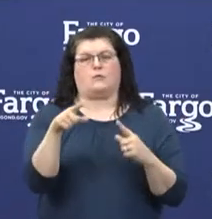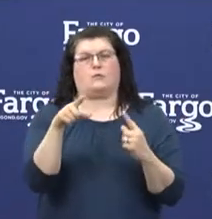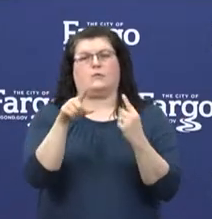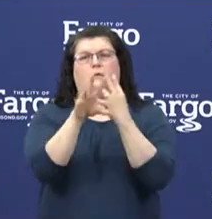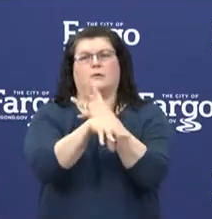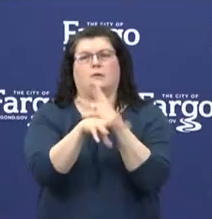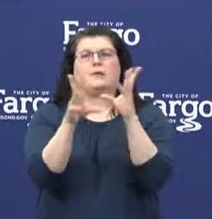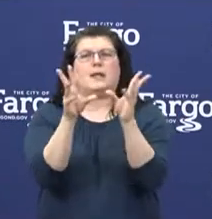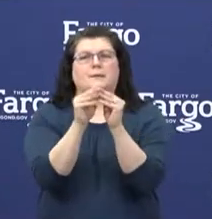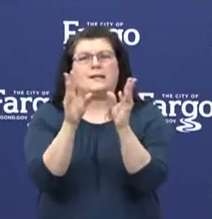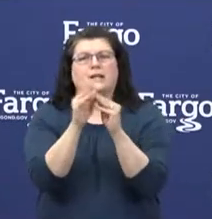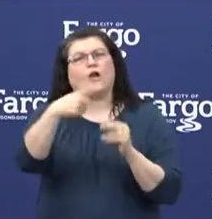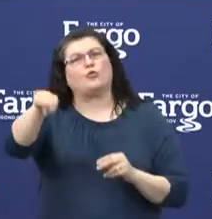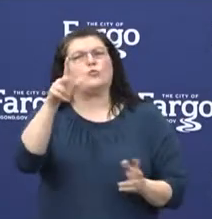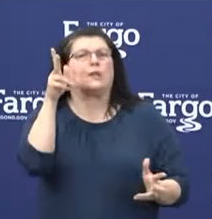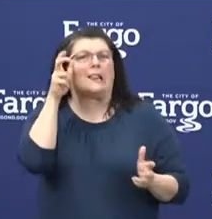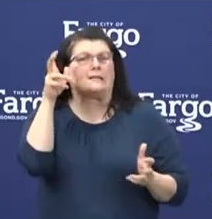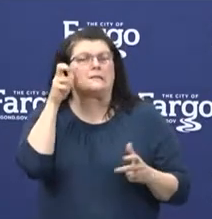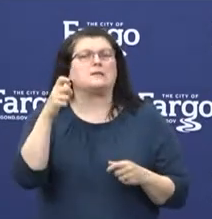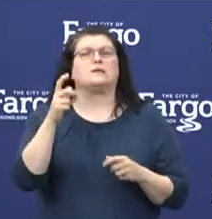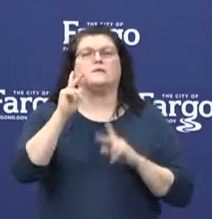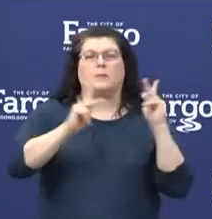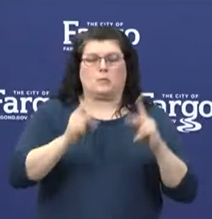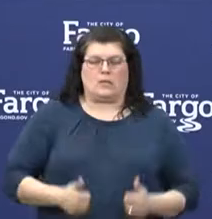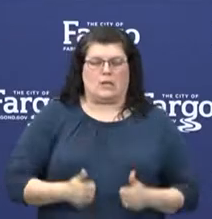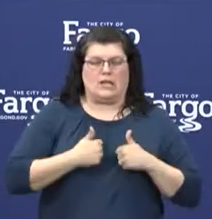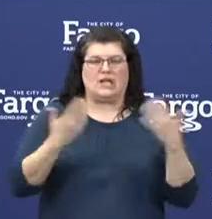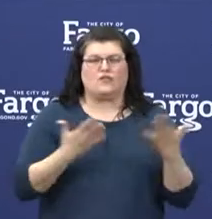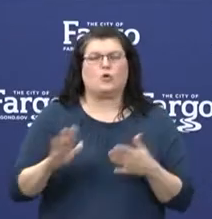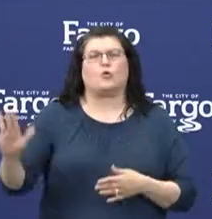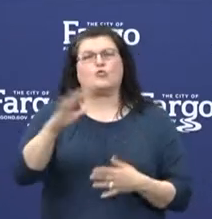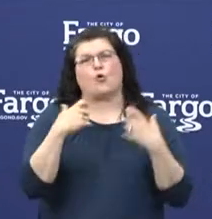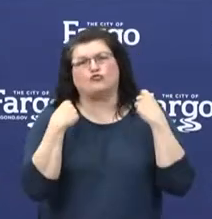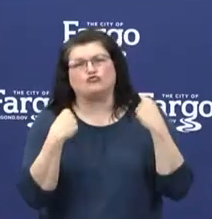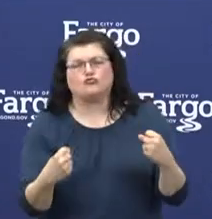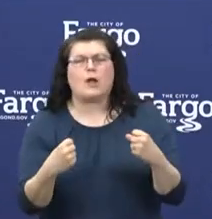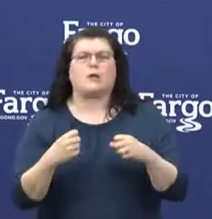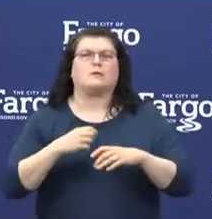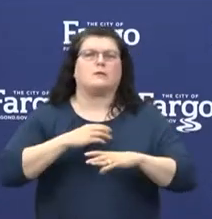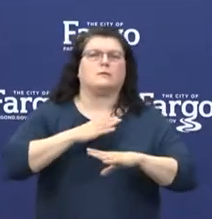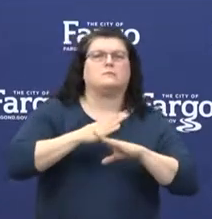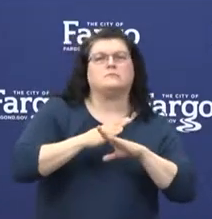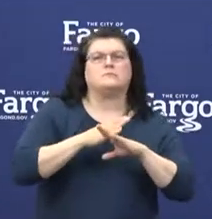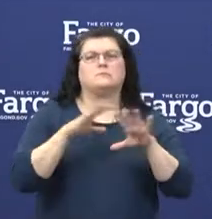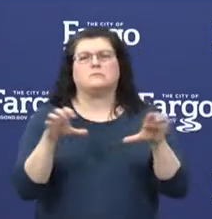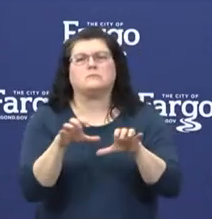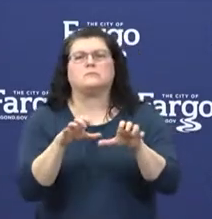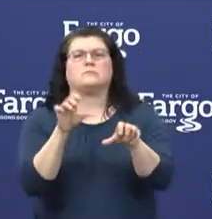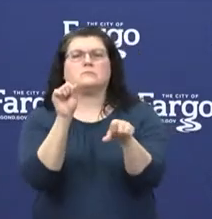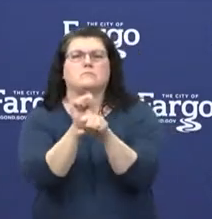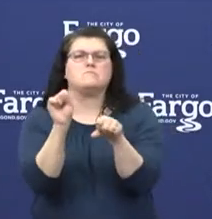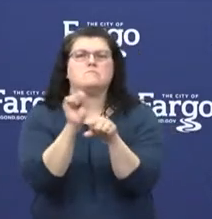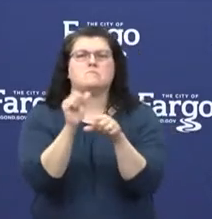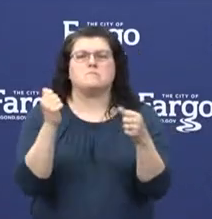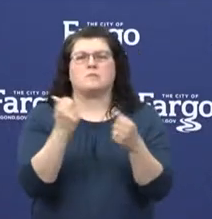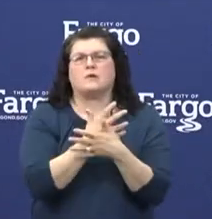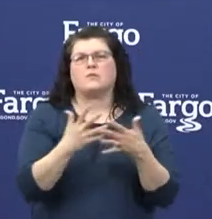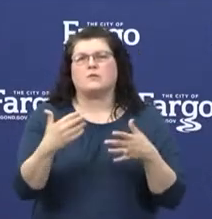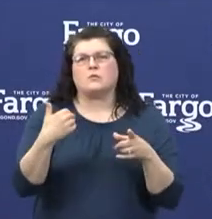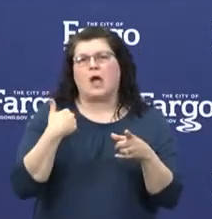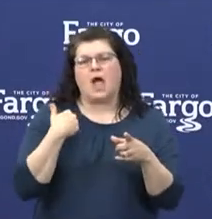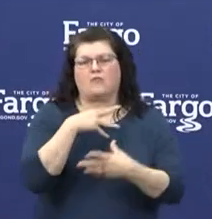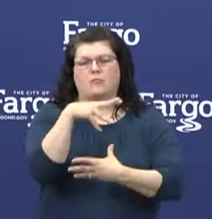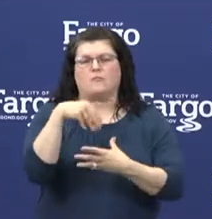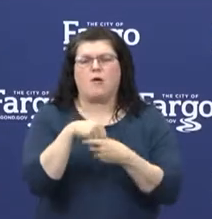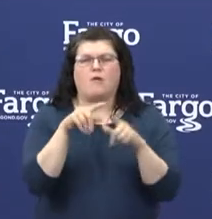For those of you that are listening, for our residents, for your strength, your resilience, and for your work in all being a part of